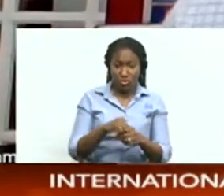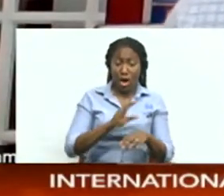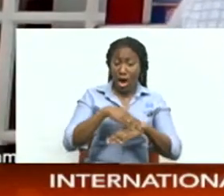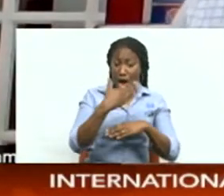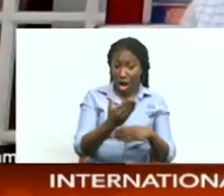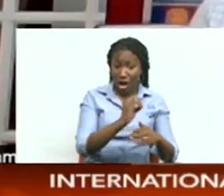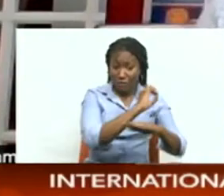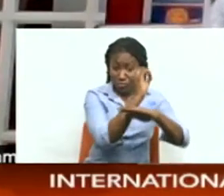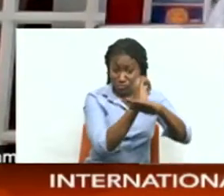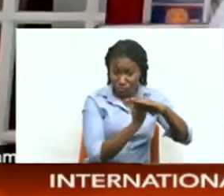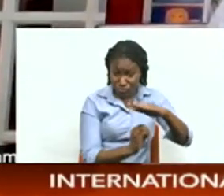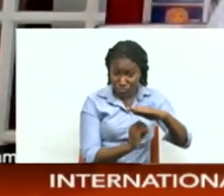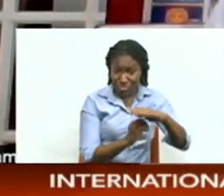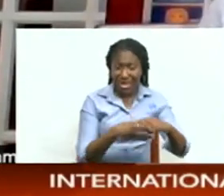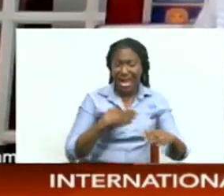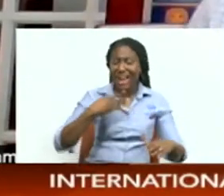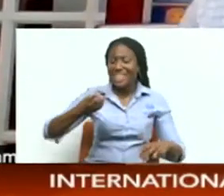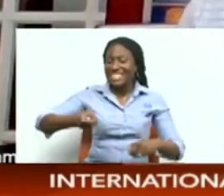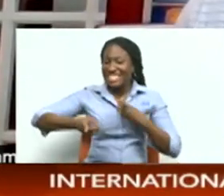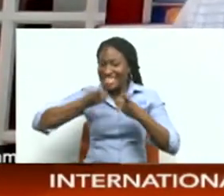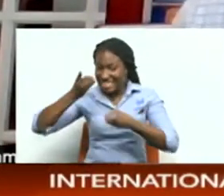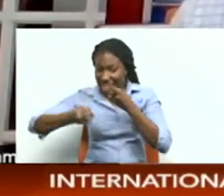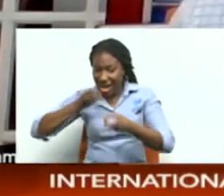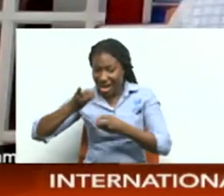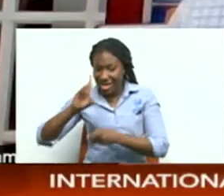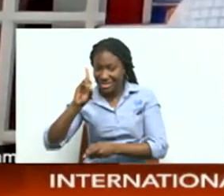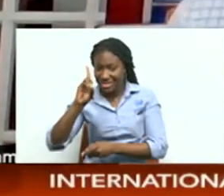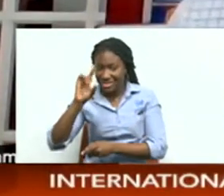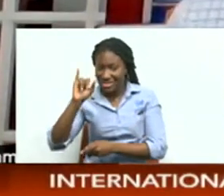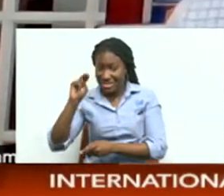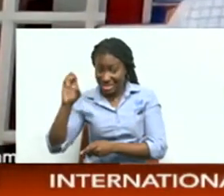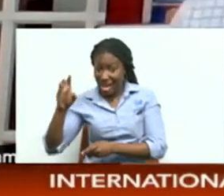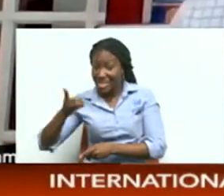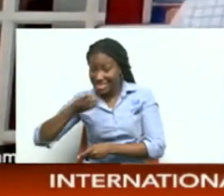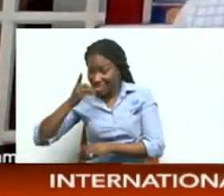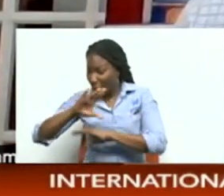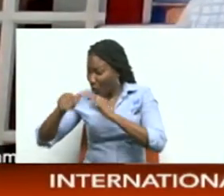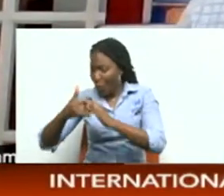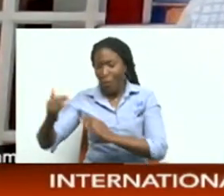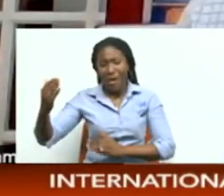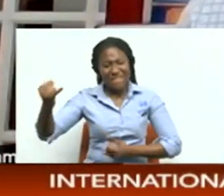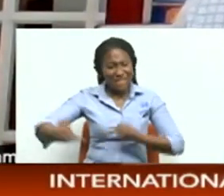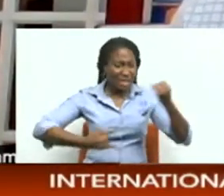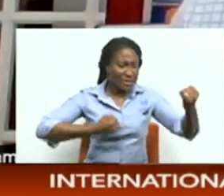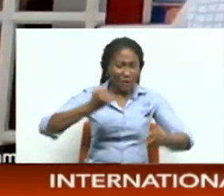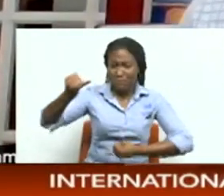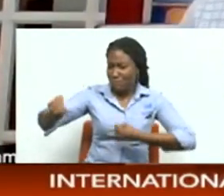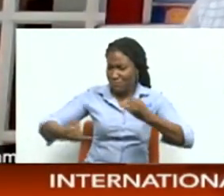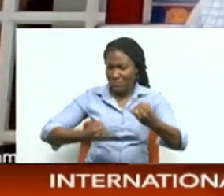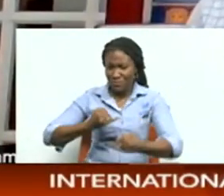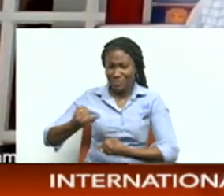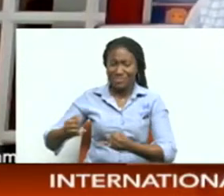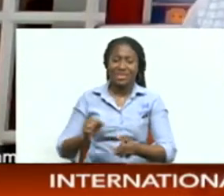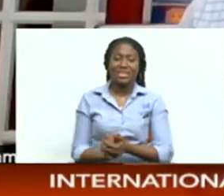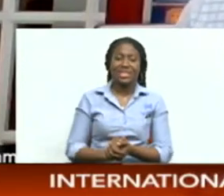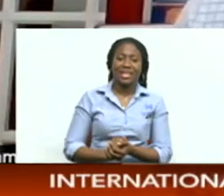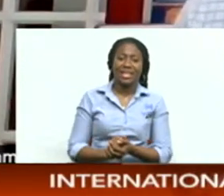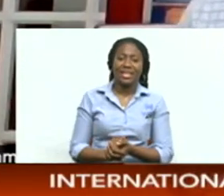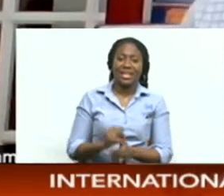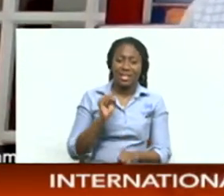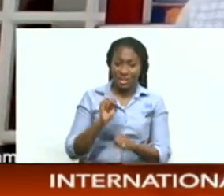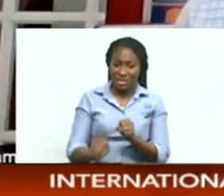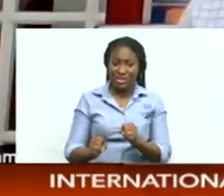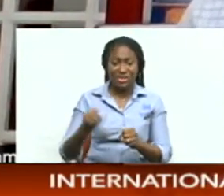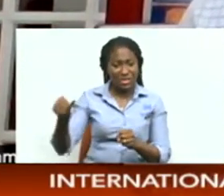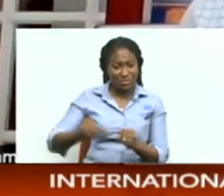that then there's a dinner so everyone is invited for the dinner right so yes the before any impoverished and so on can be invited